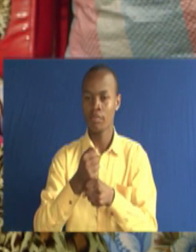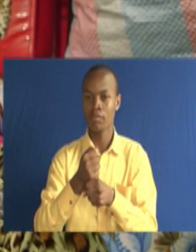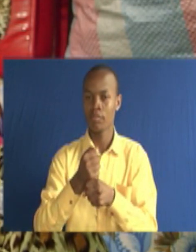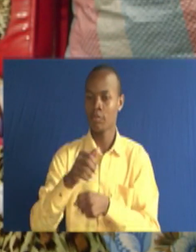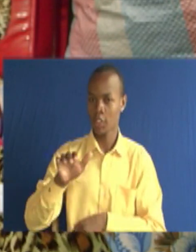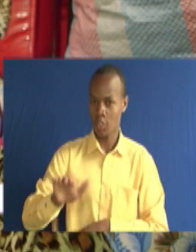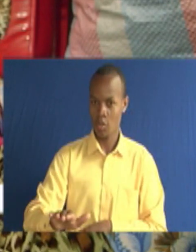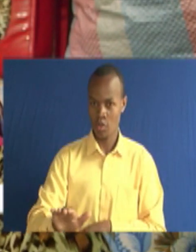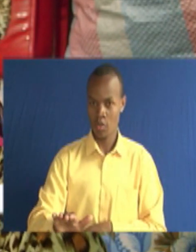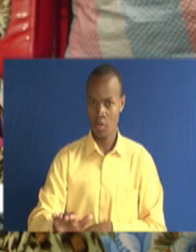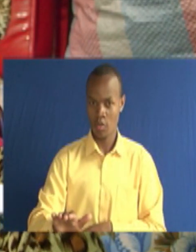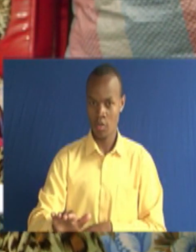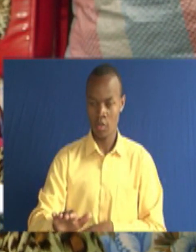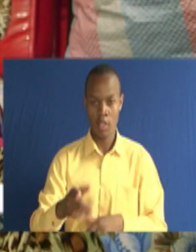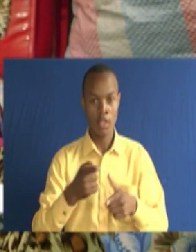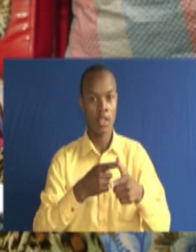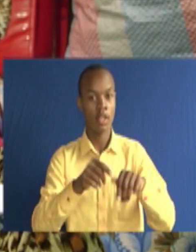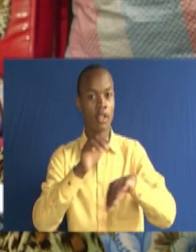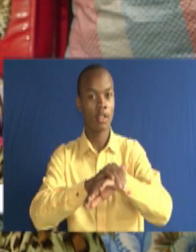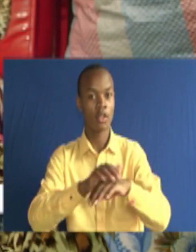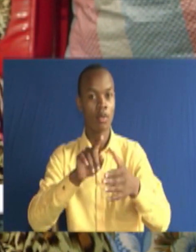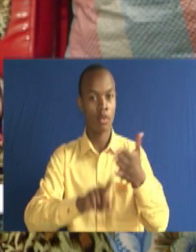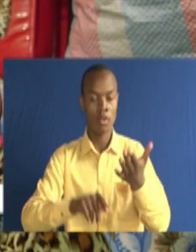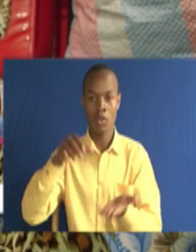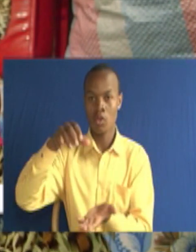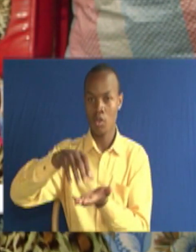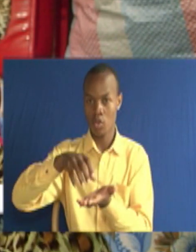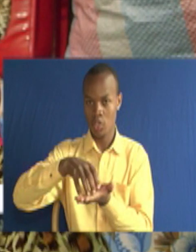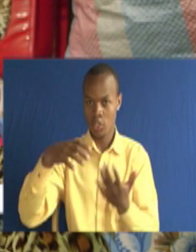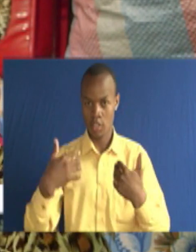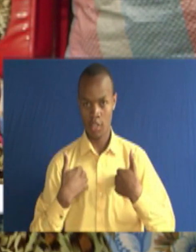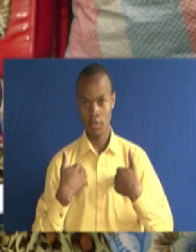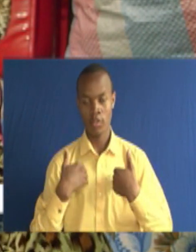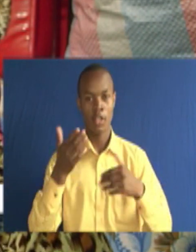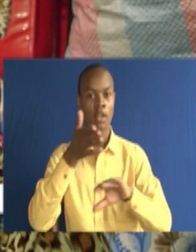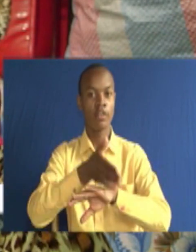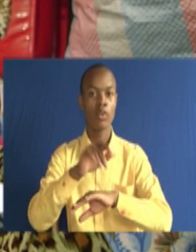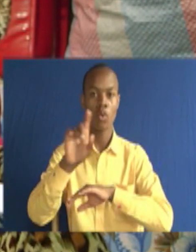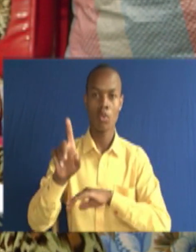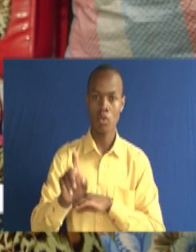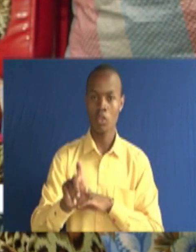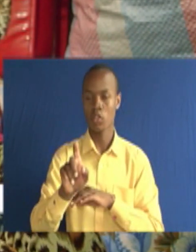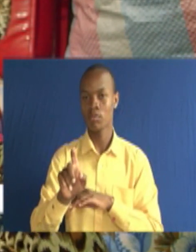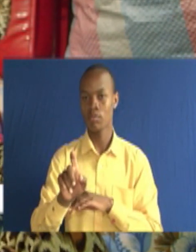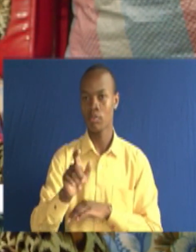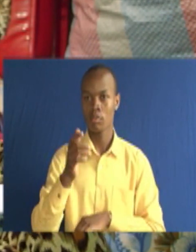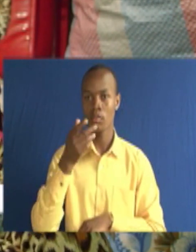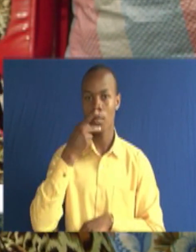nilijipata ya kwamba niko katika halihio bada ya kuuliza wazazi